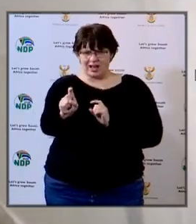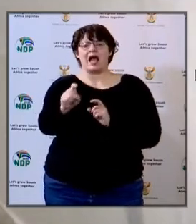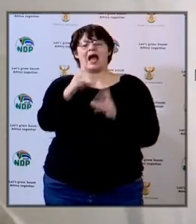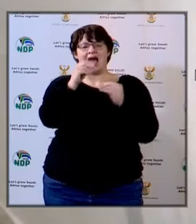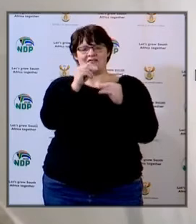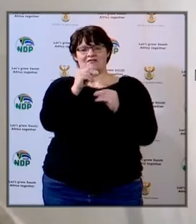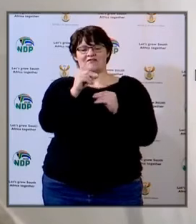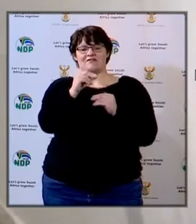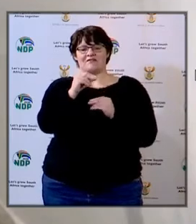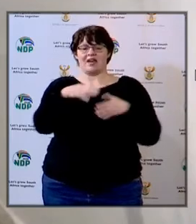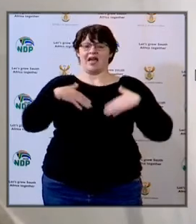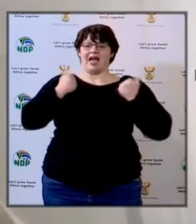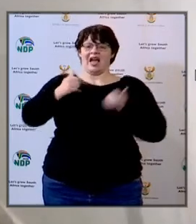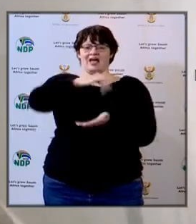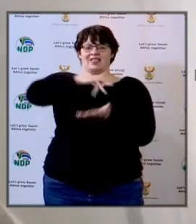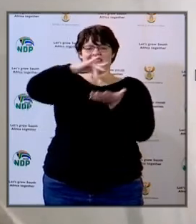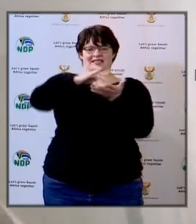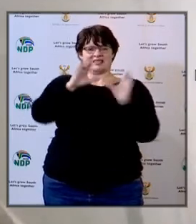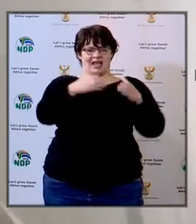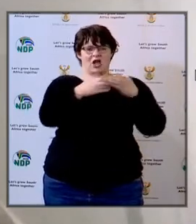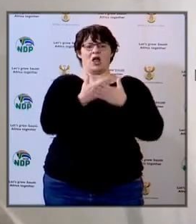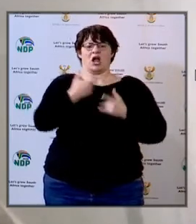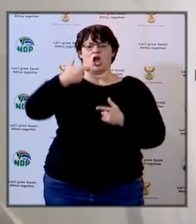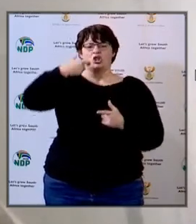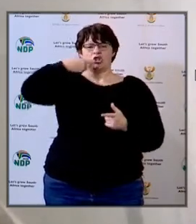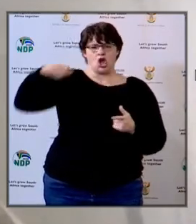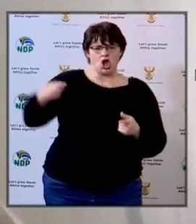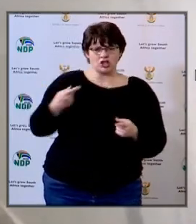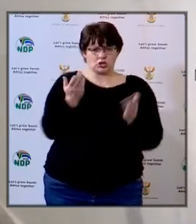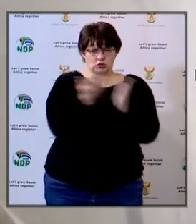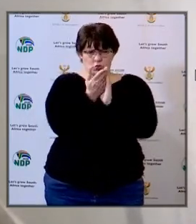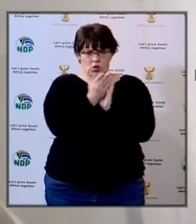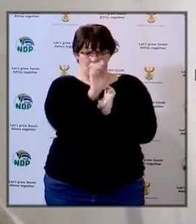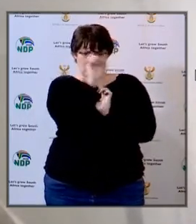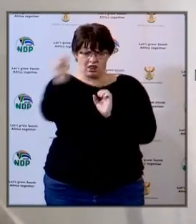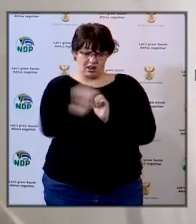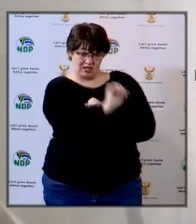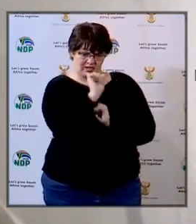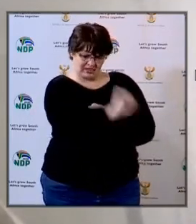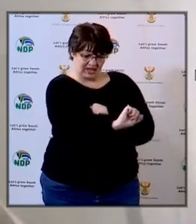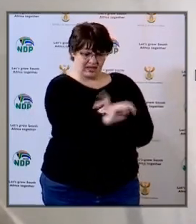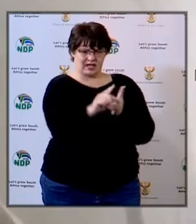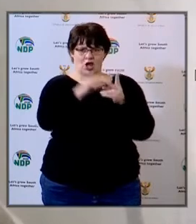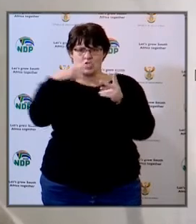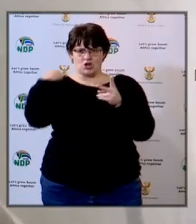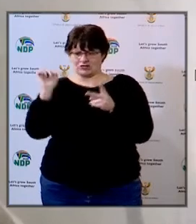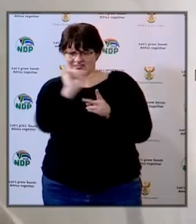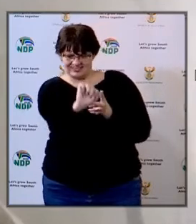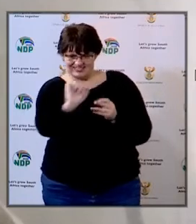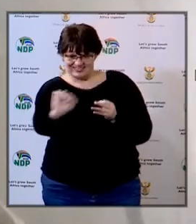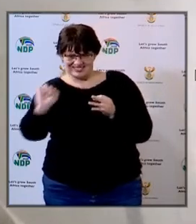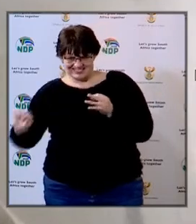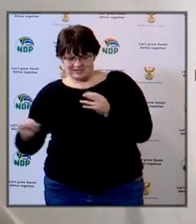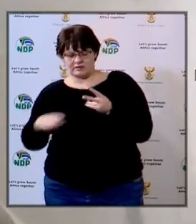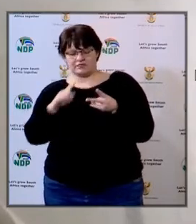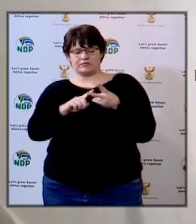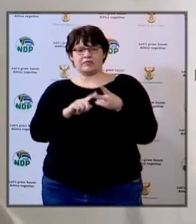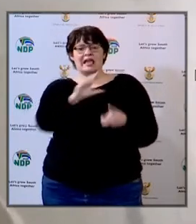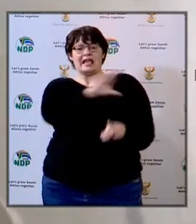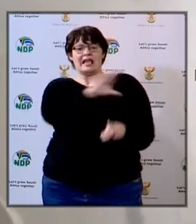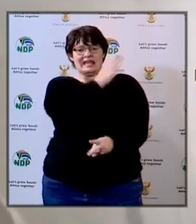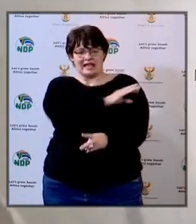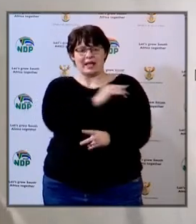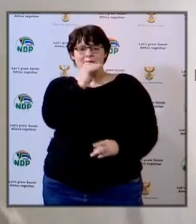primary health care center so there's a nurse allocated per school there's a clinic that is